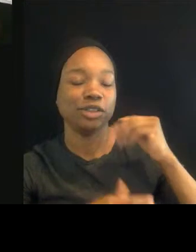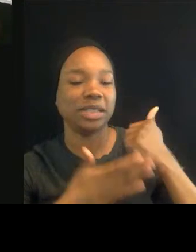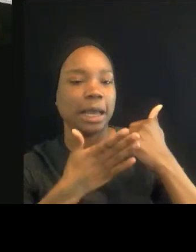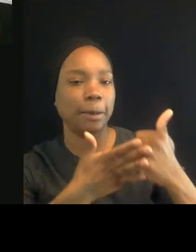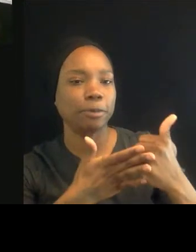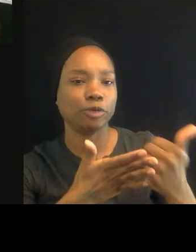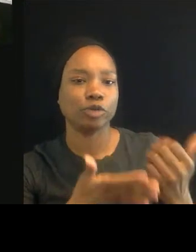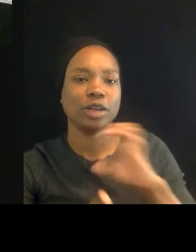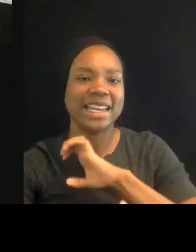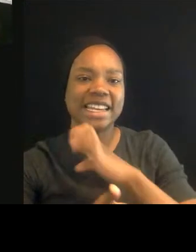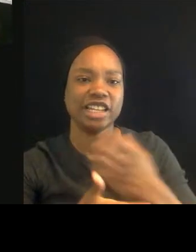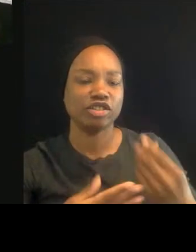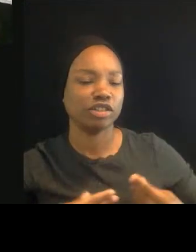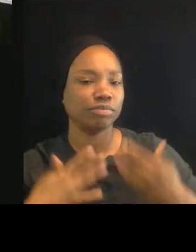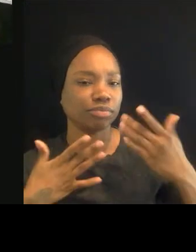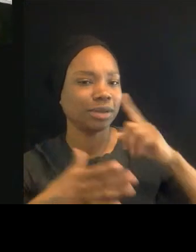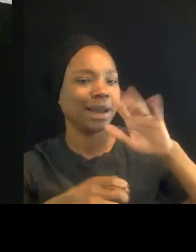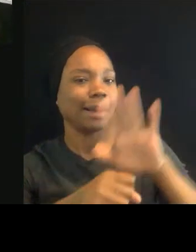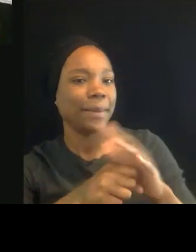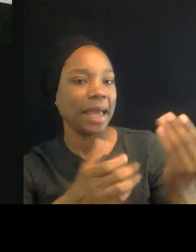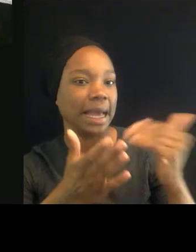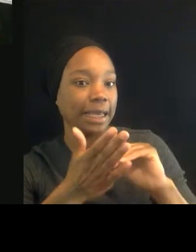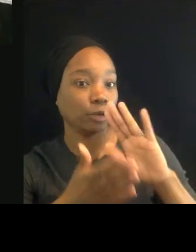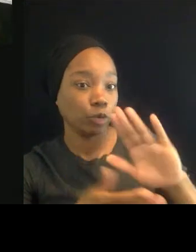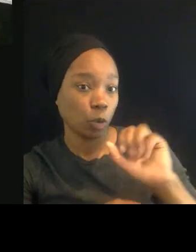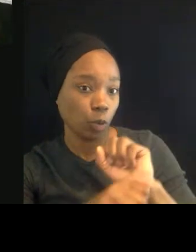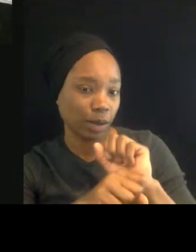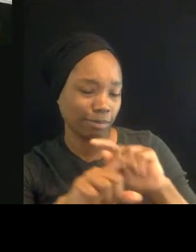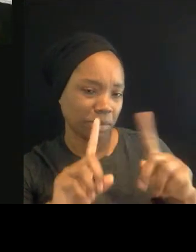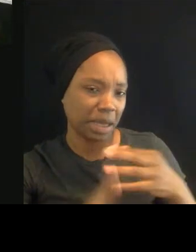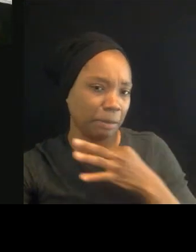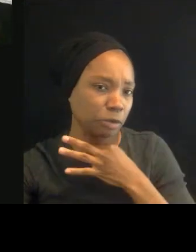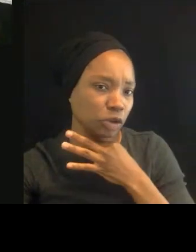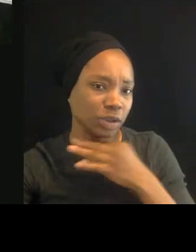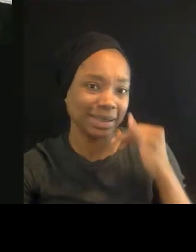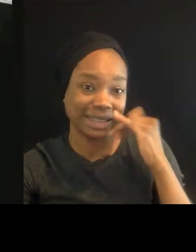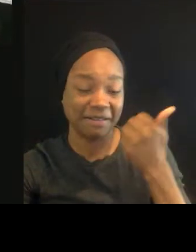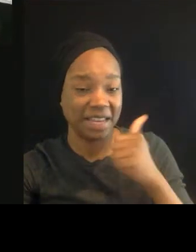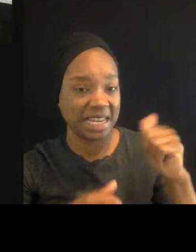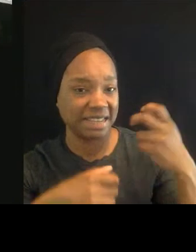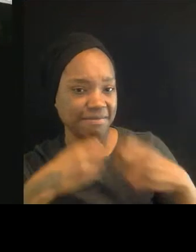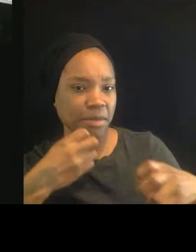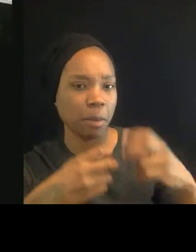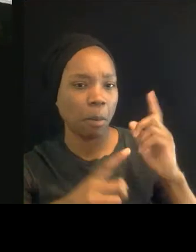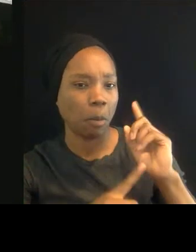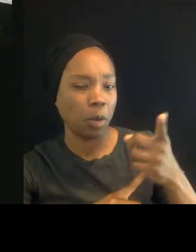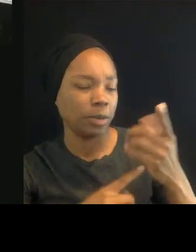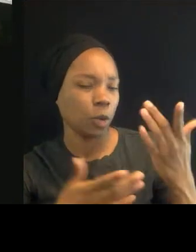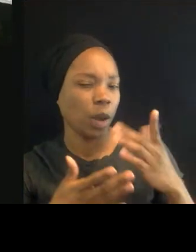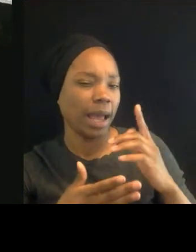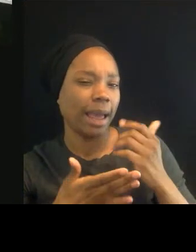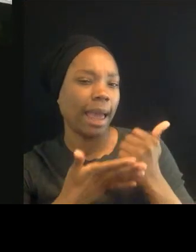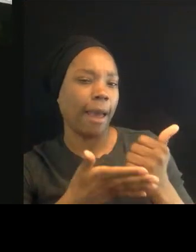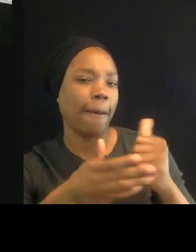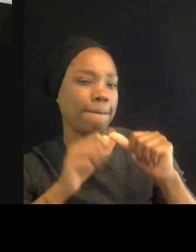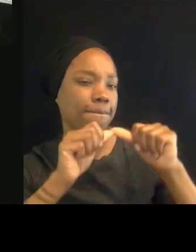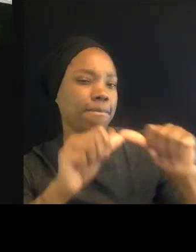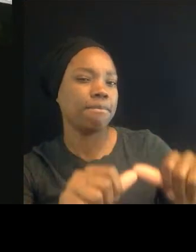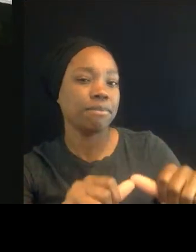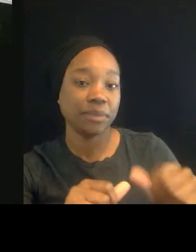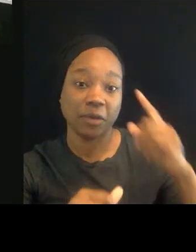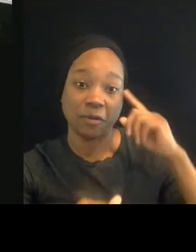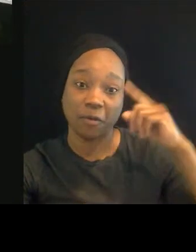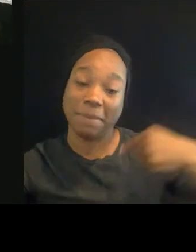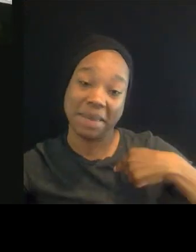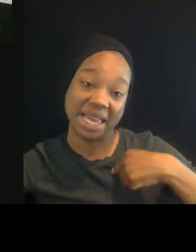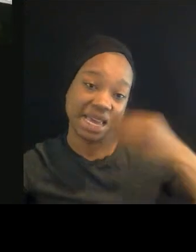moments, I don't know if you had those moments, what sustained you? Can I just tell you, I'll tell you what it was for me. It was